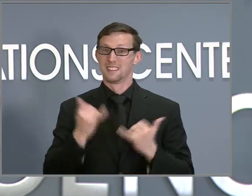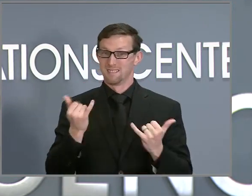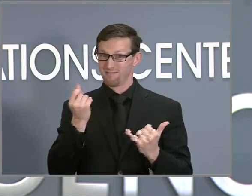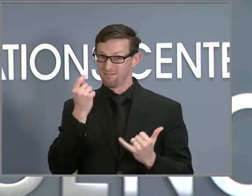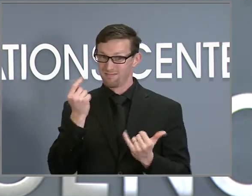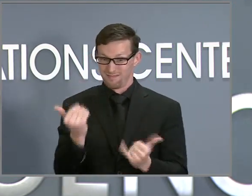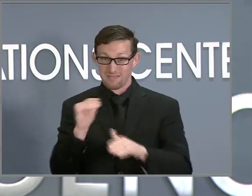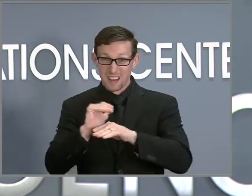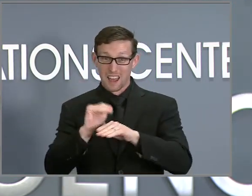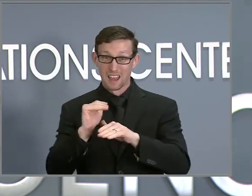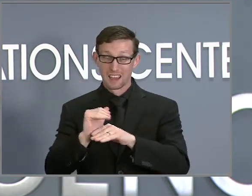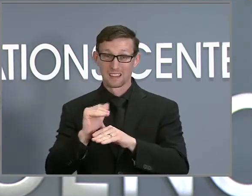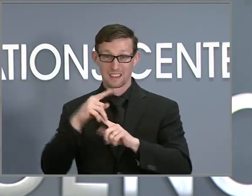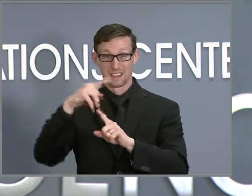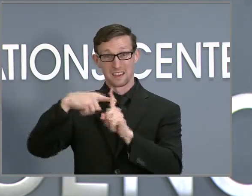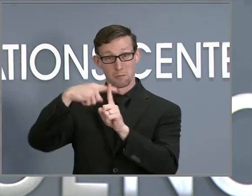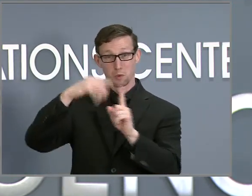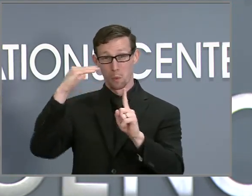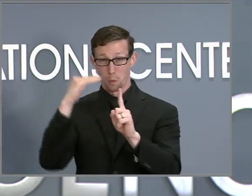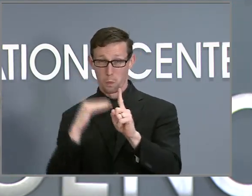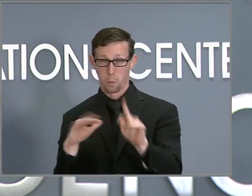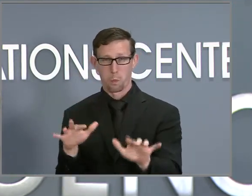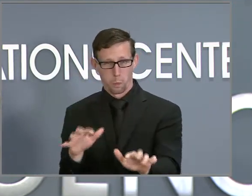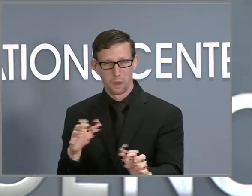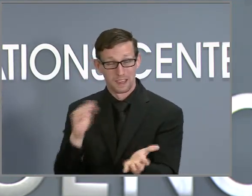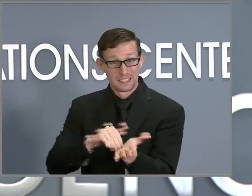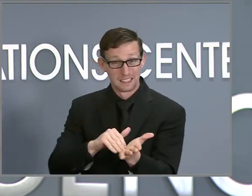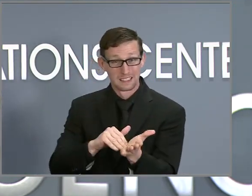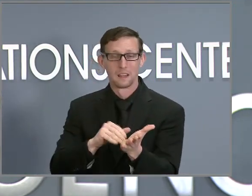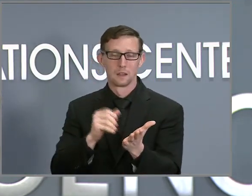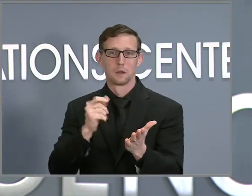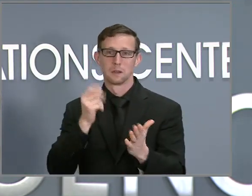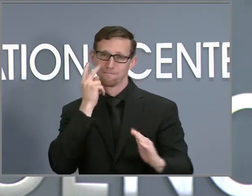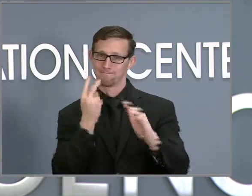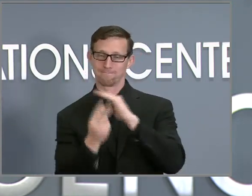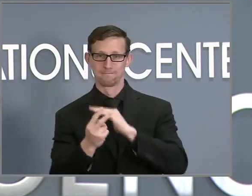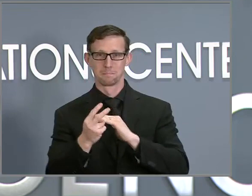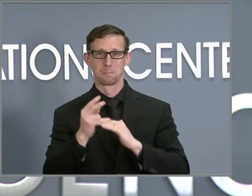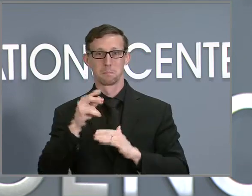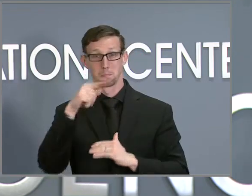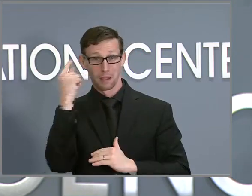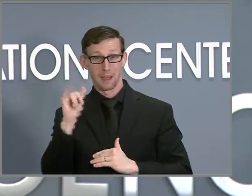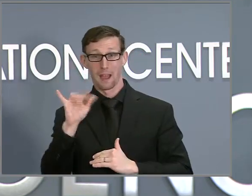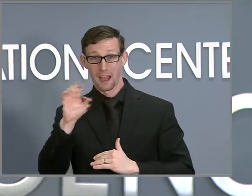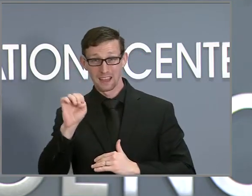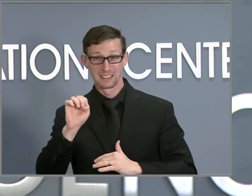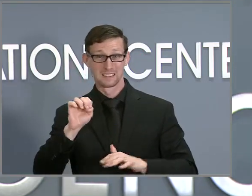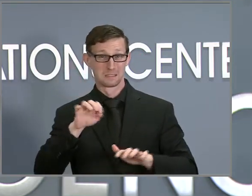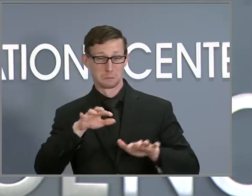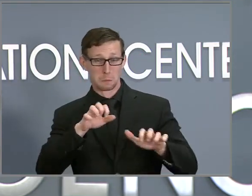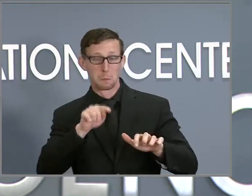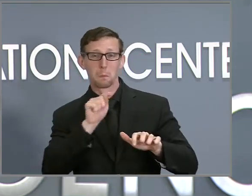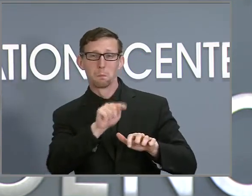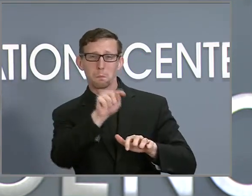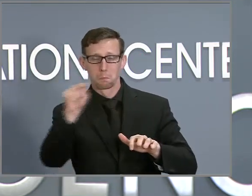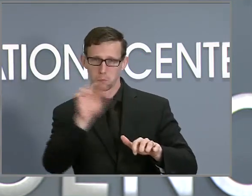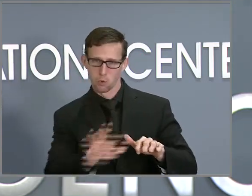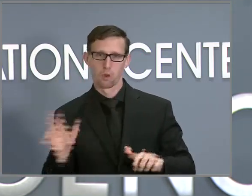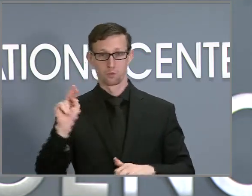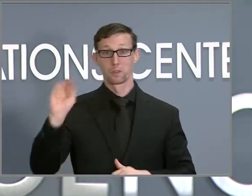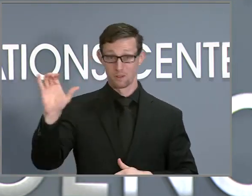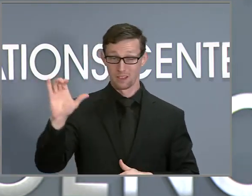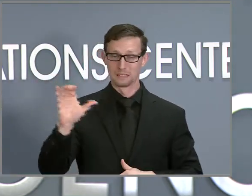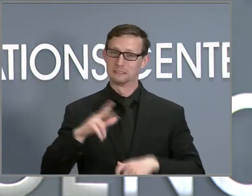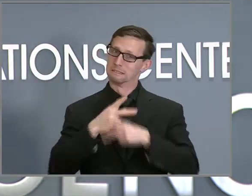again tonight, we can expect black ice overnight and tomorrow morning in many areas of the state. And we